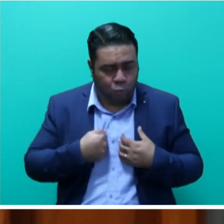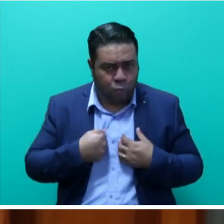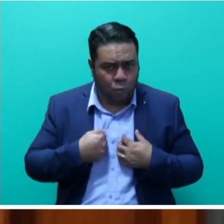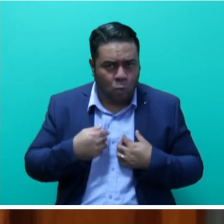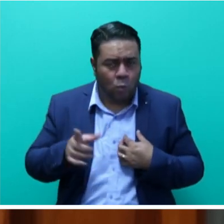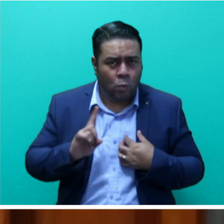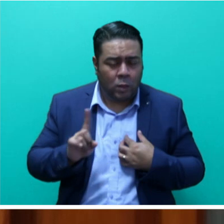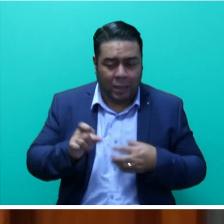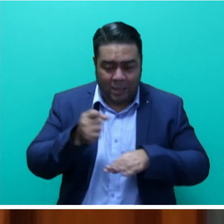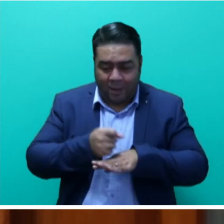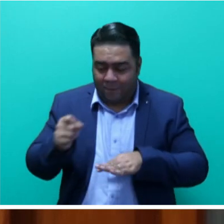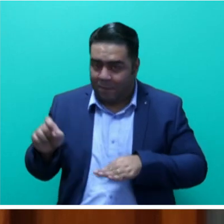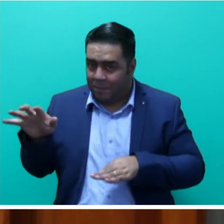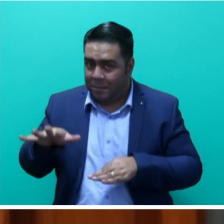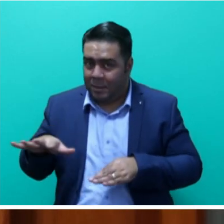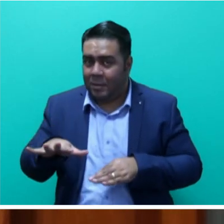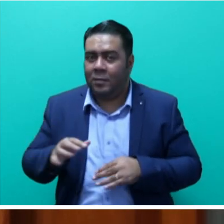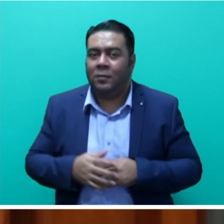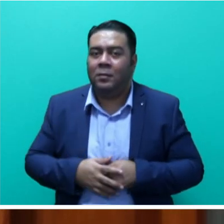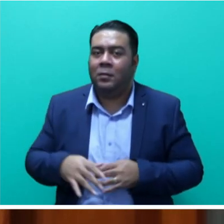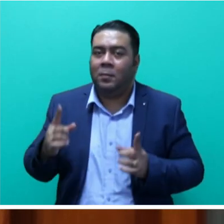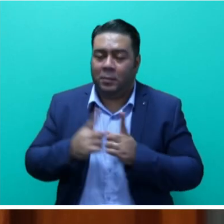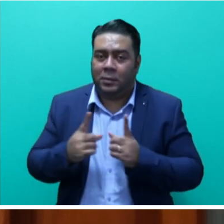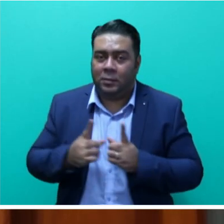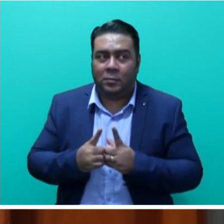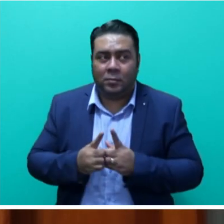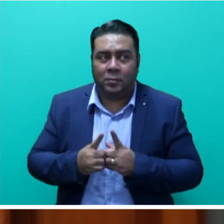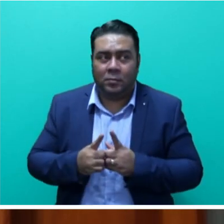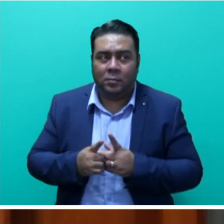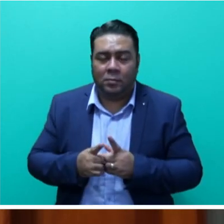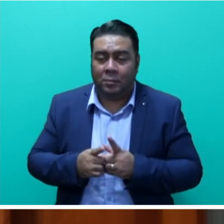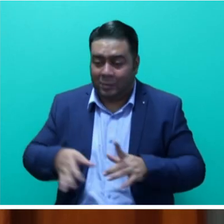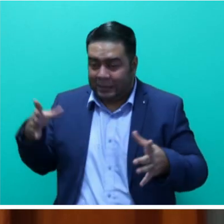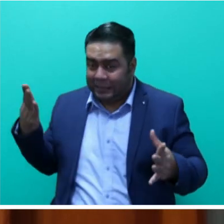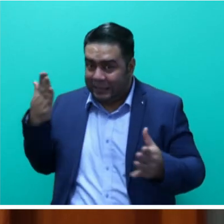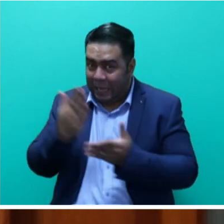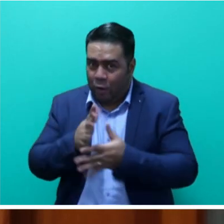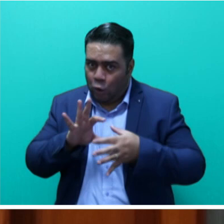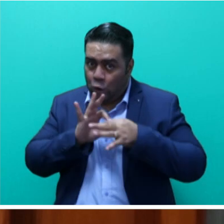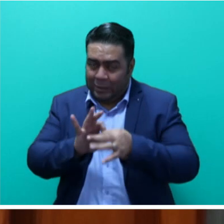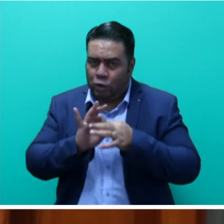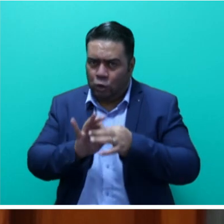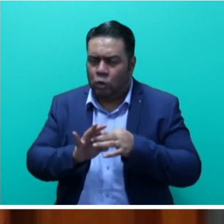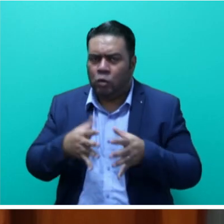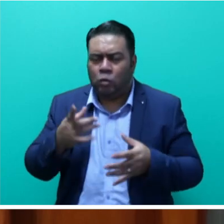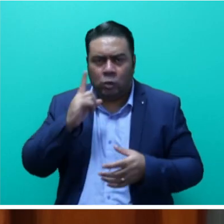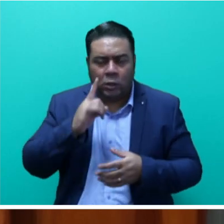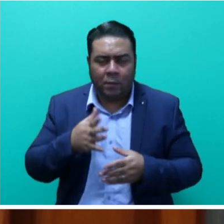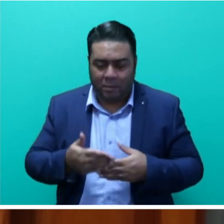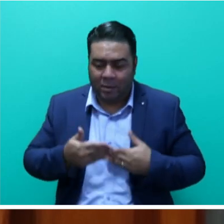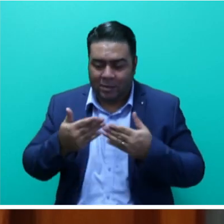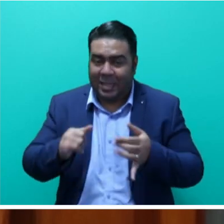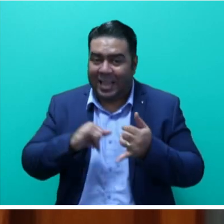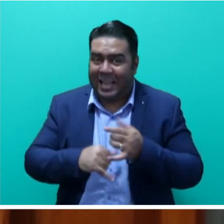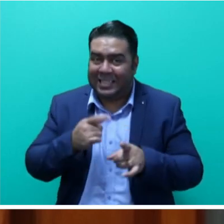the governments that were in the meeting, the direct connection between the advancement of the sustainable